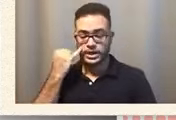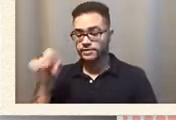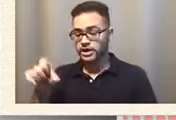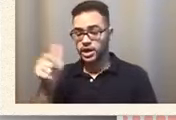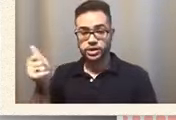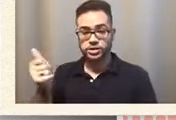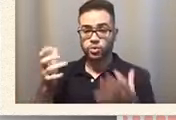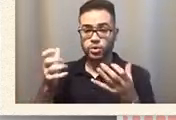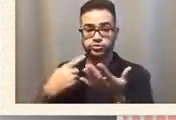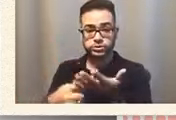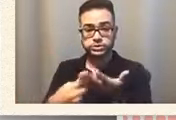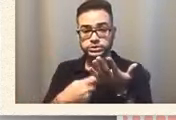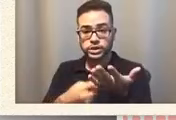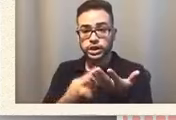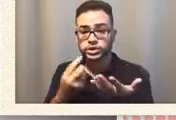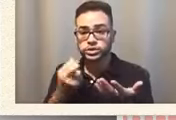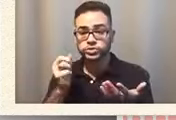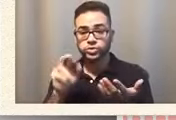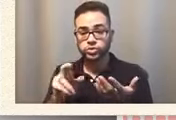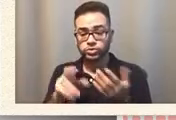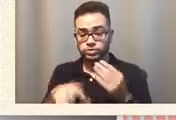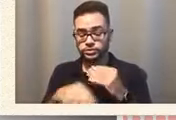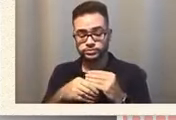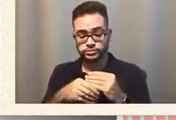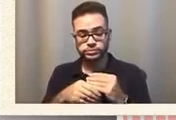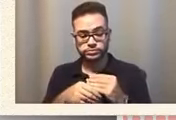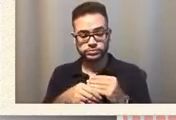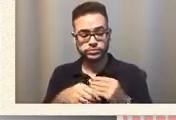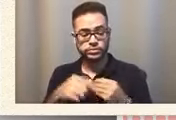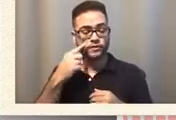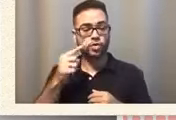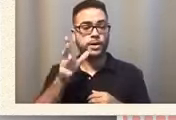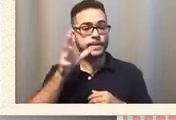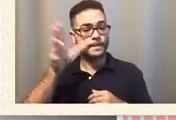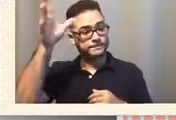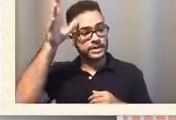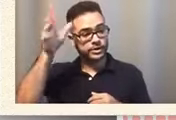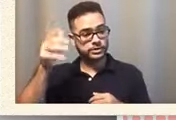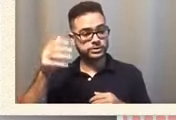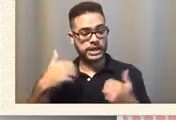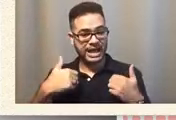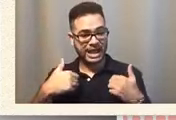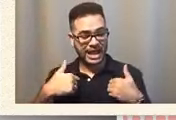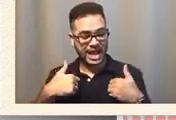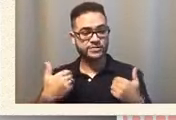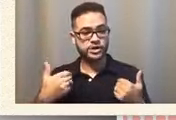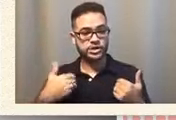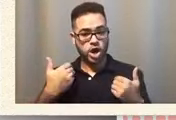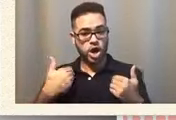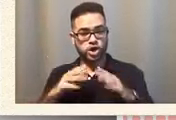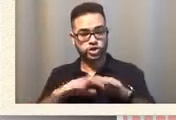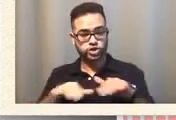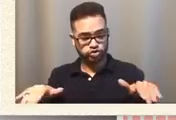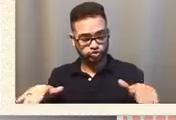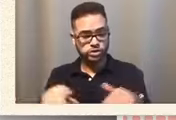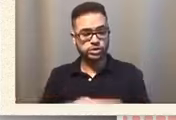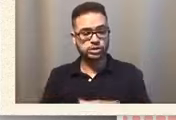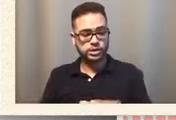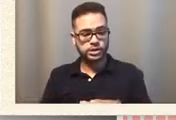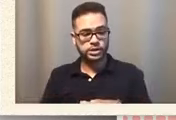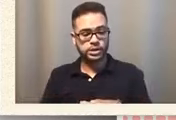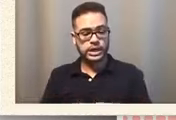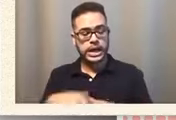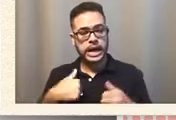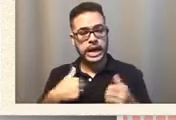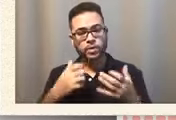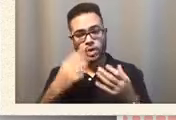or to for the young parents of younger parents like i just want to let you know